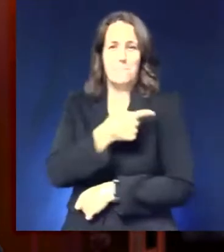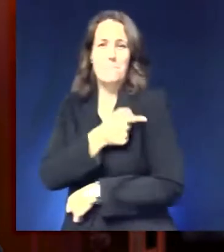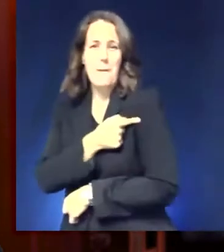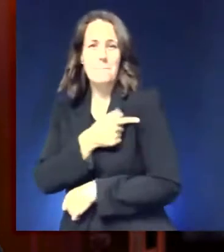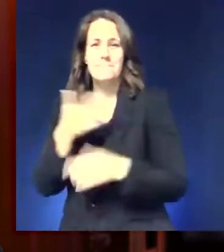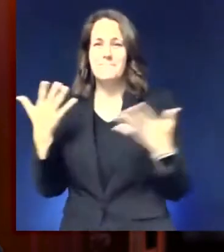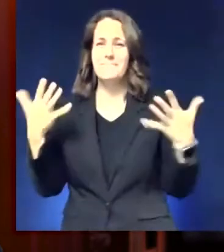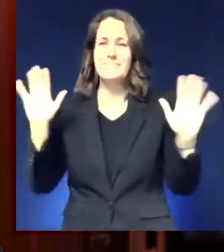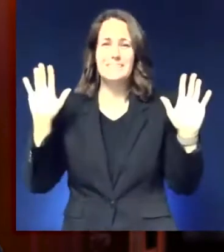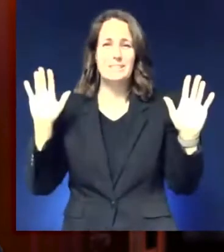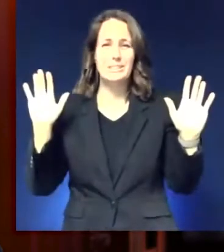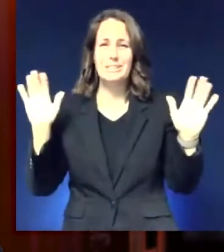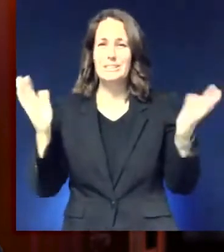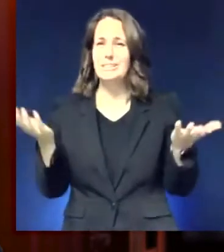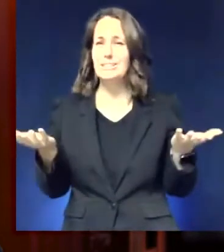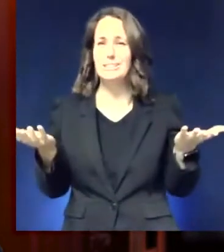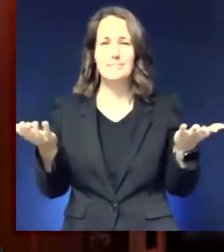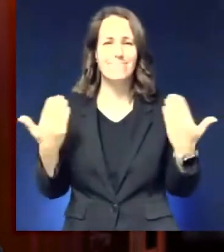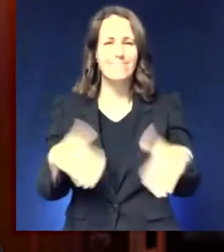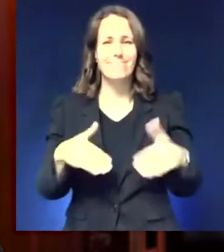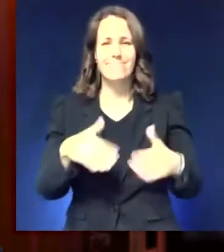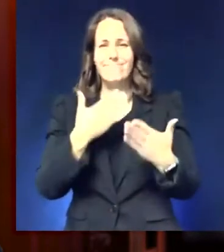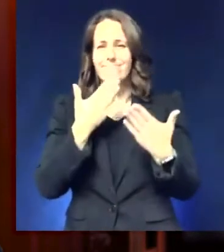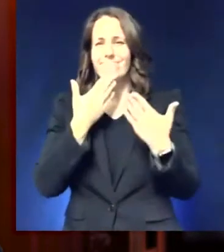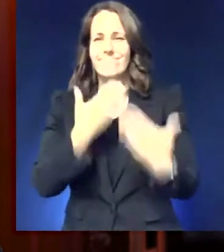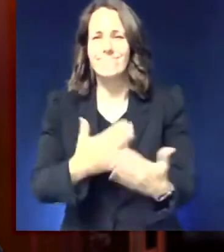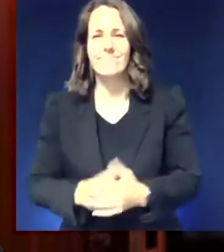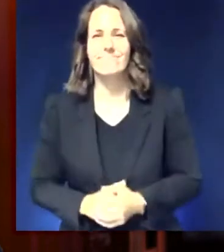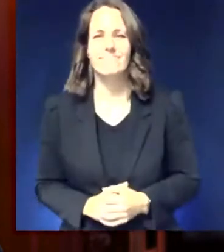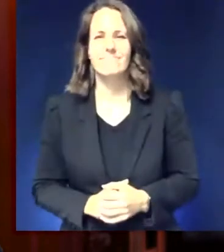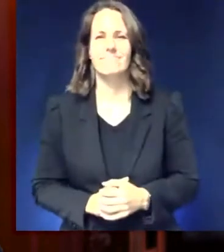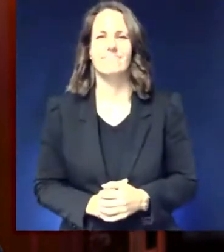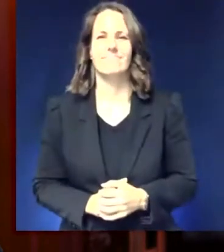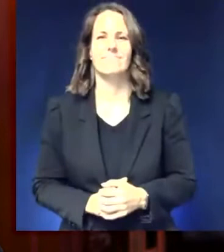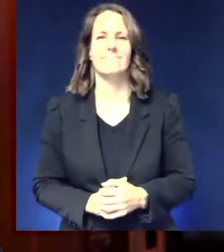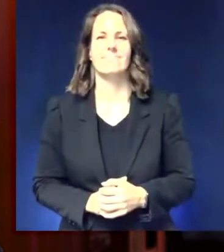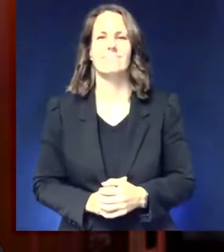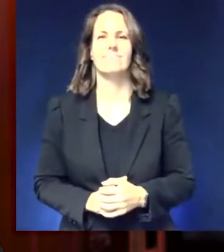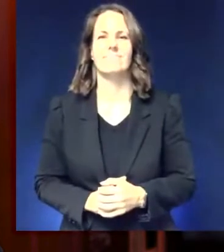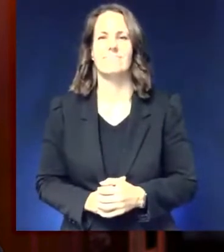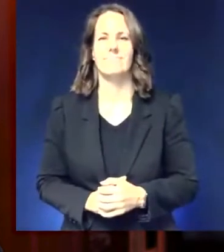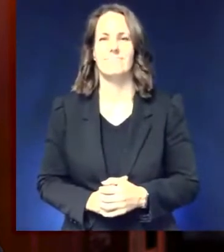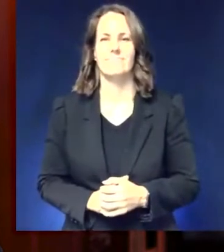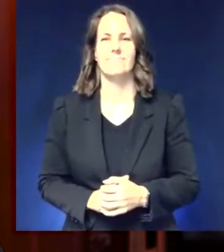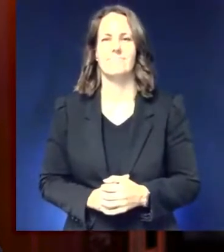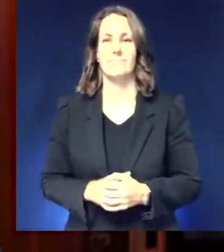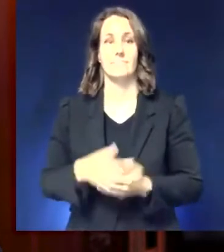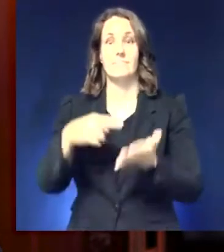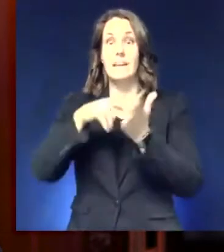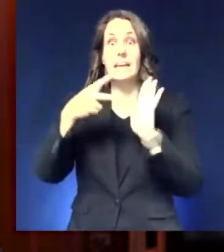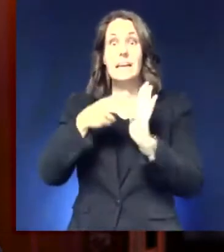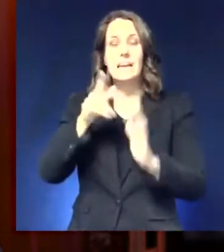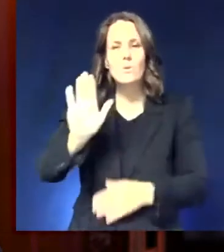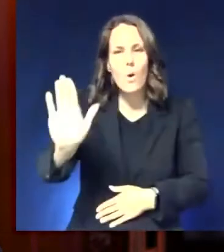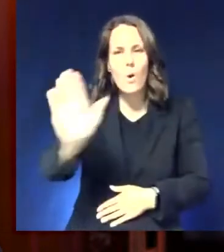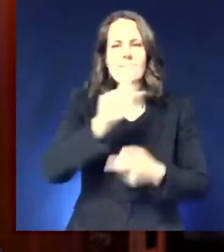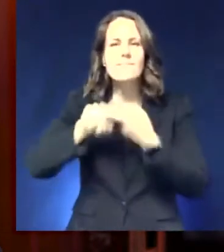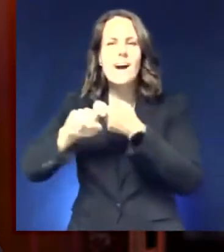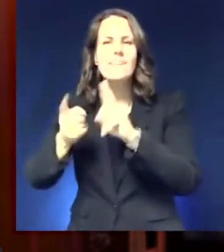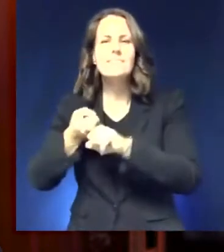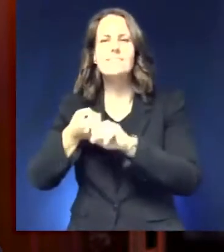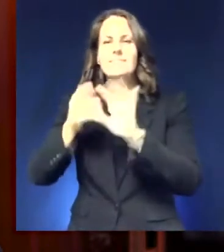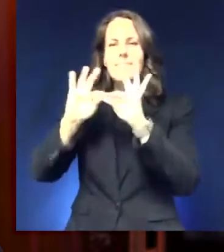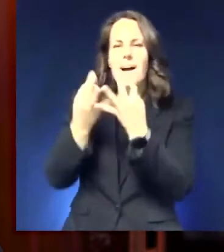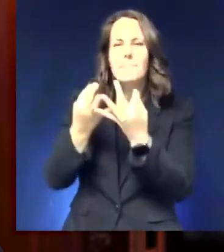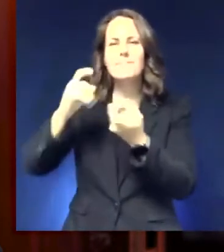family, coworkers, and neighbors who are rolling up their sleeves and getting vaccinated to help protect not only their families and